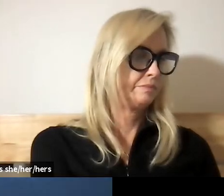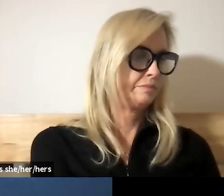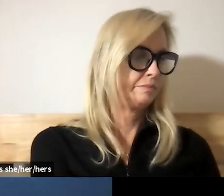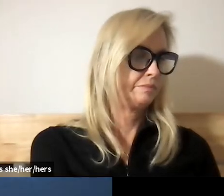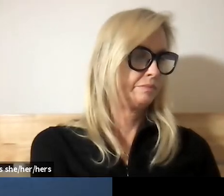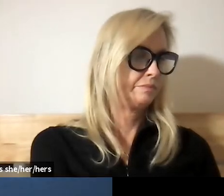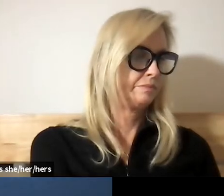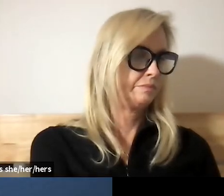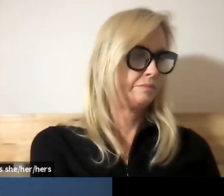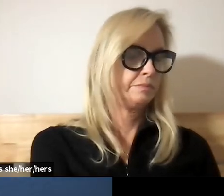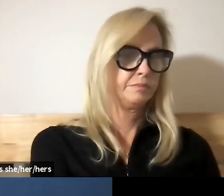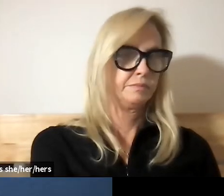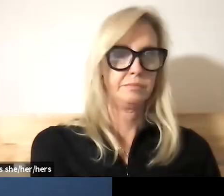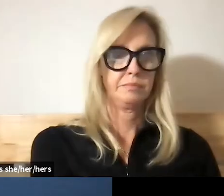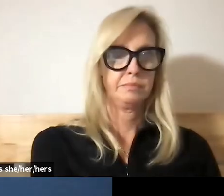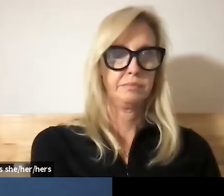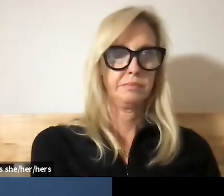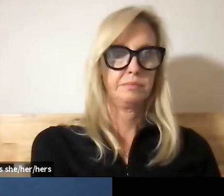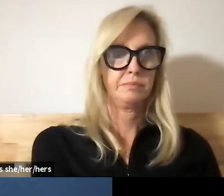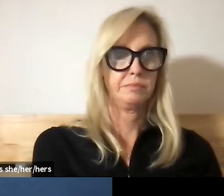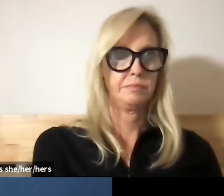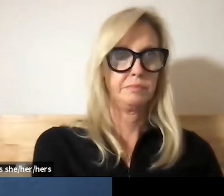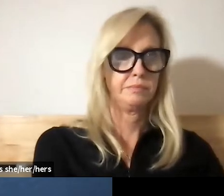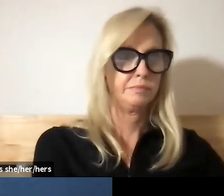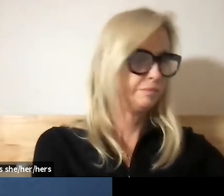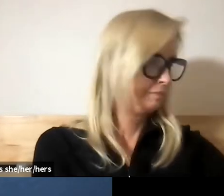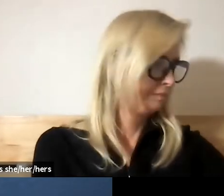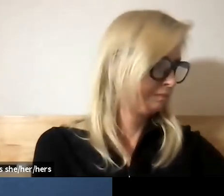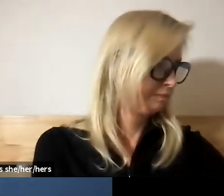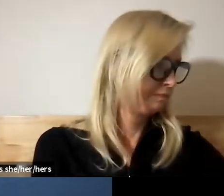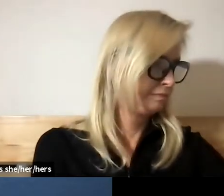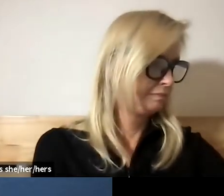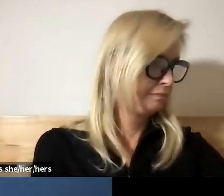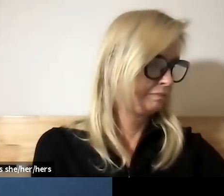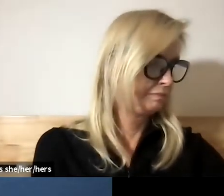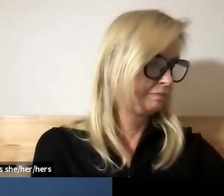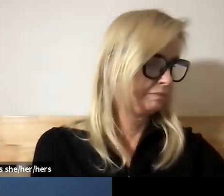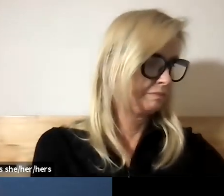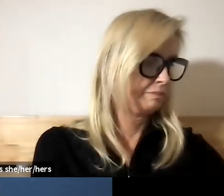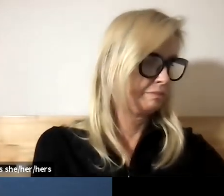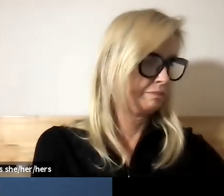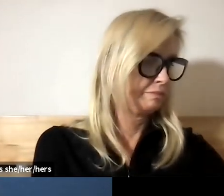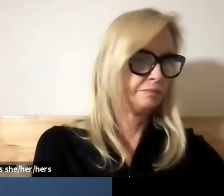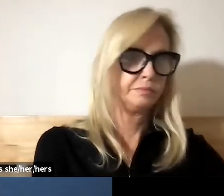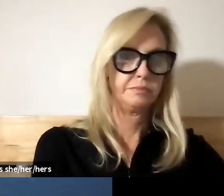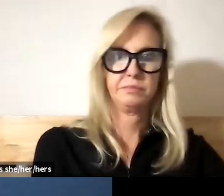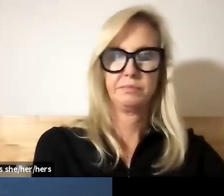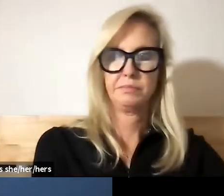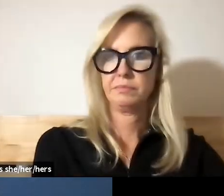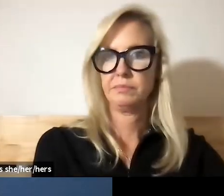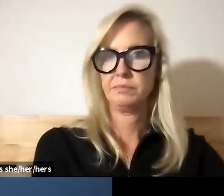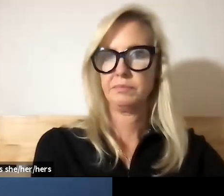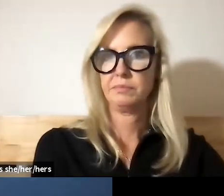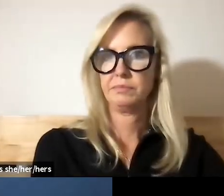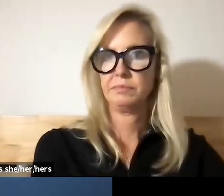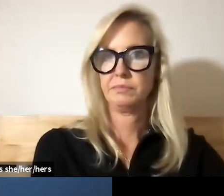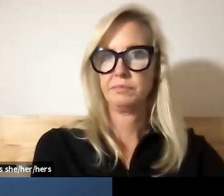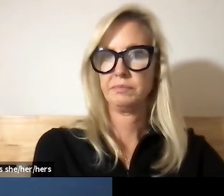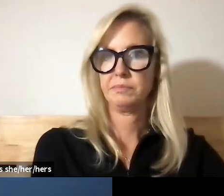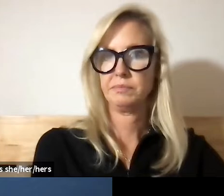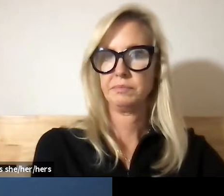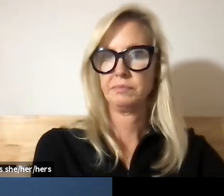we haven't had a progress report in quite some time and this will be the first of a few progress reports we'll be bringing to you throughout the school year